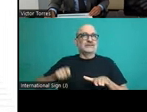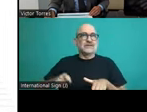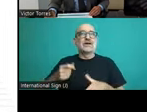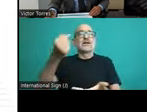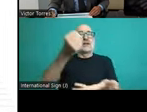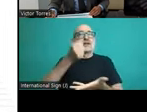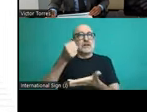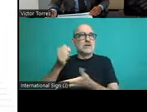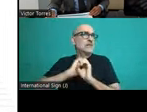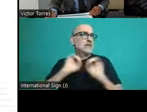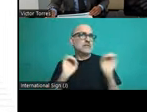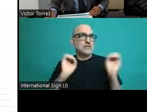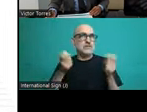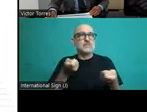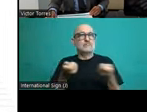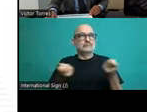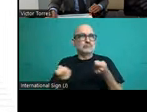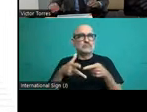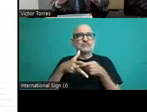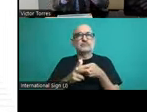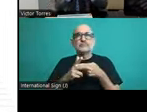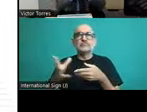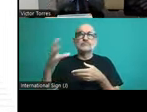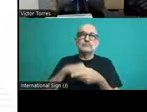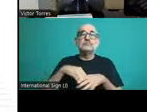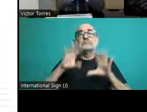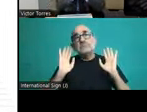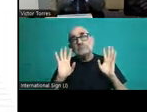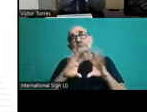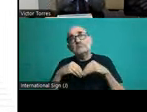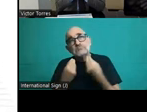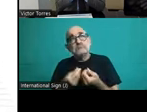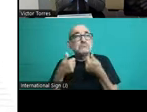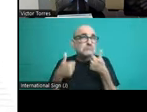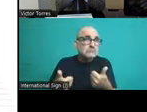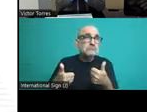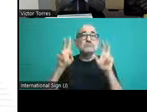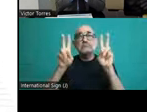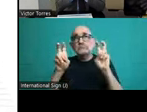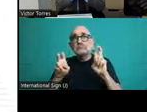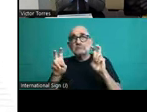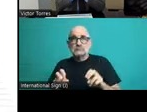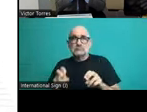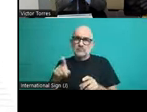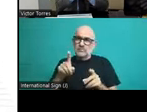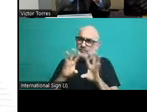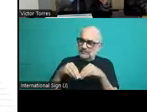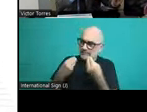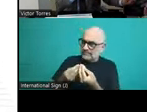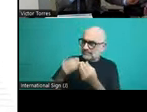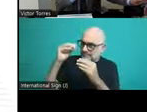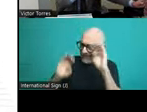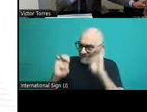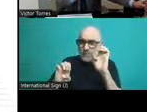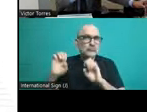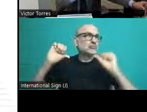general terms, the regulations are deficient in terms of the financing that is